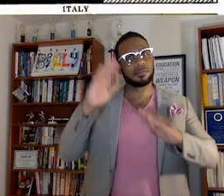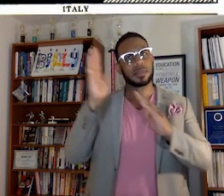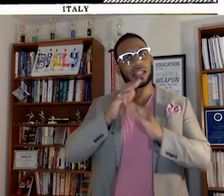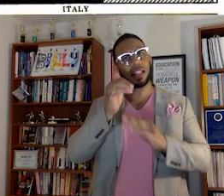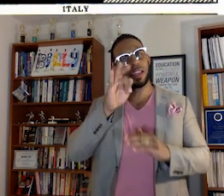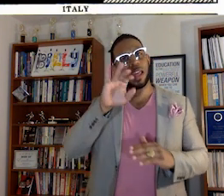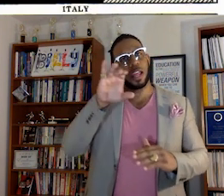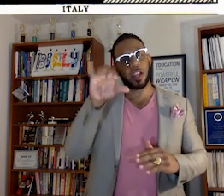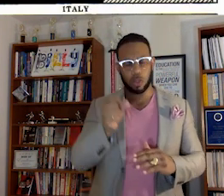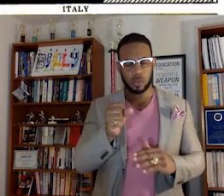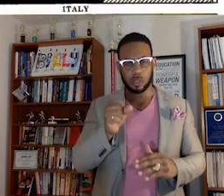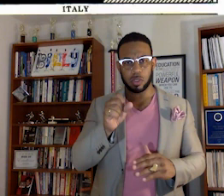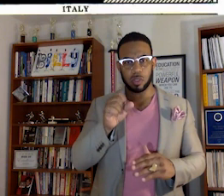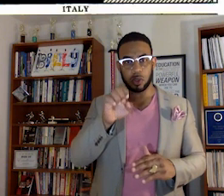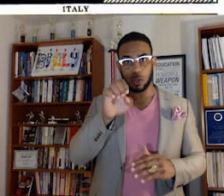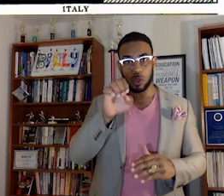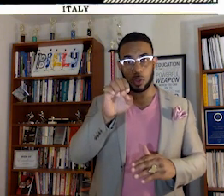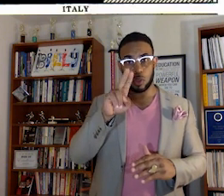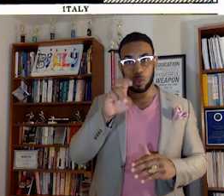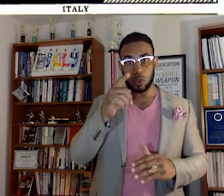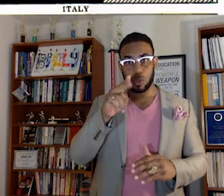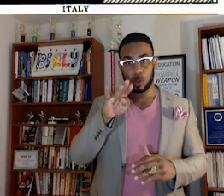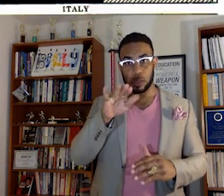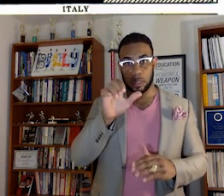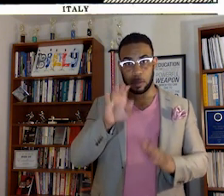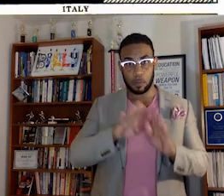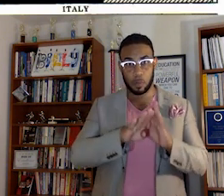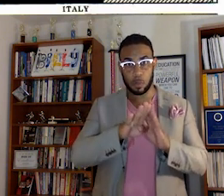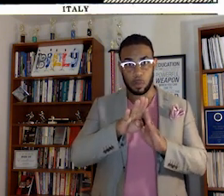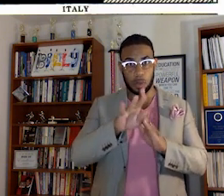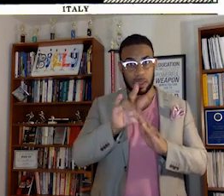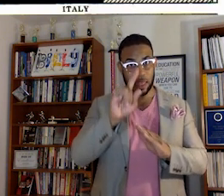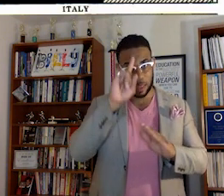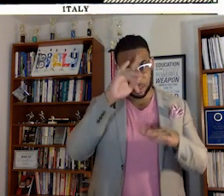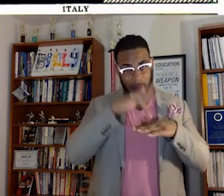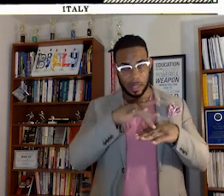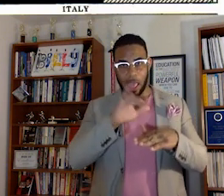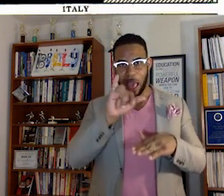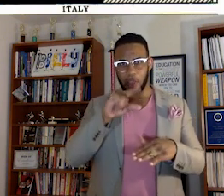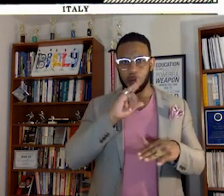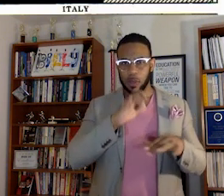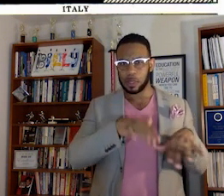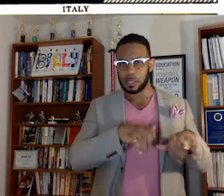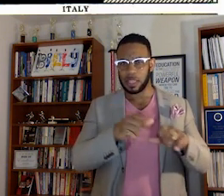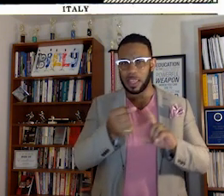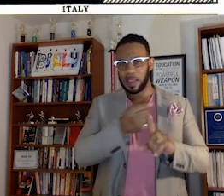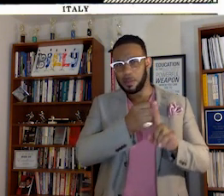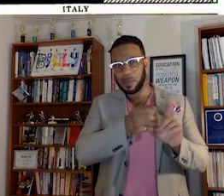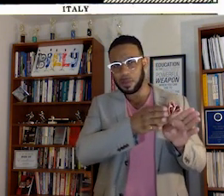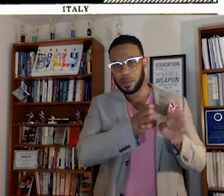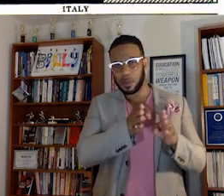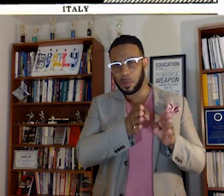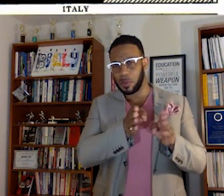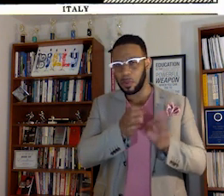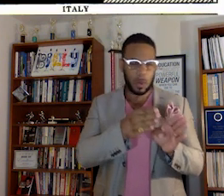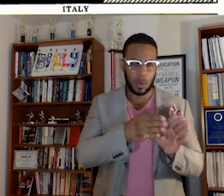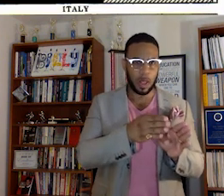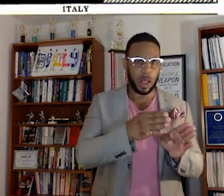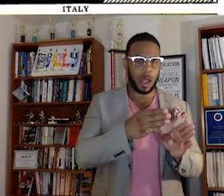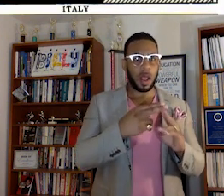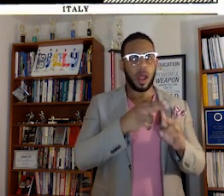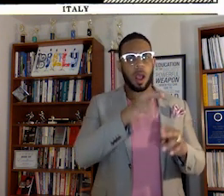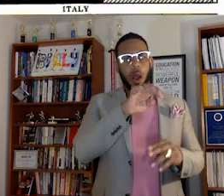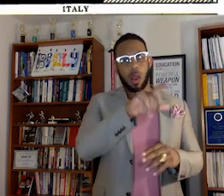1900s, eugenics was also prospering. Nate IQ really takes an abusive left turn and Carl